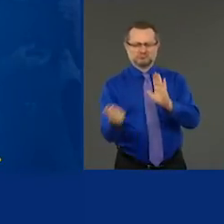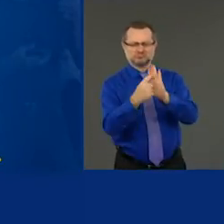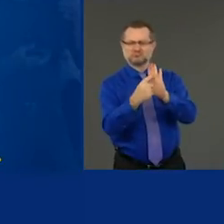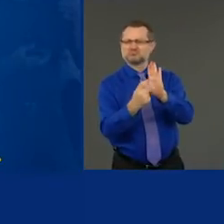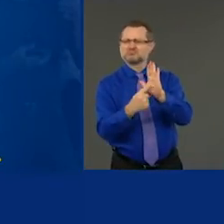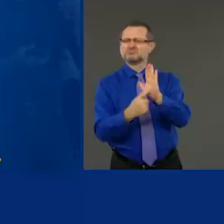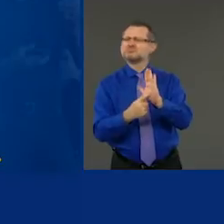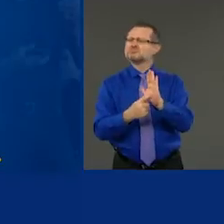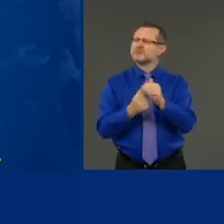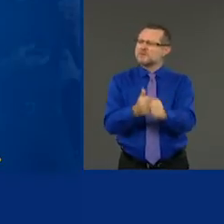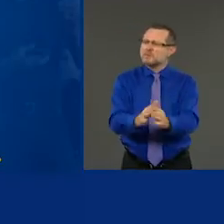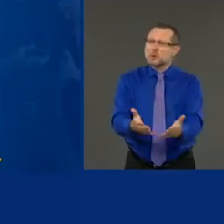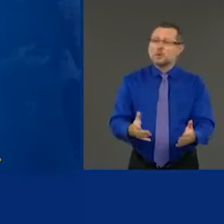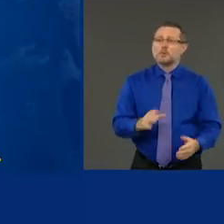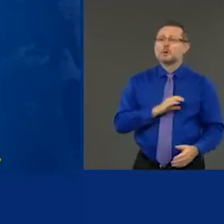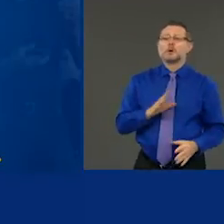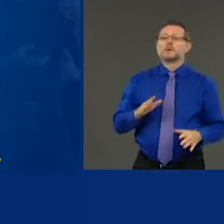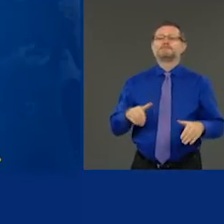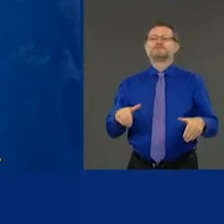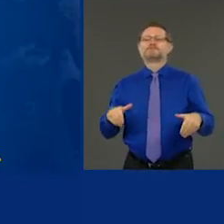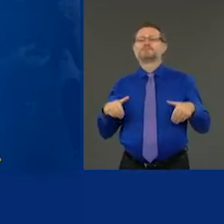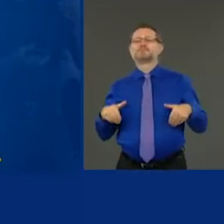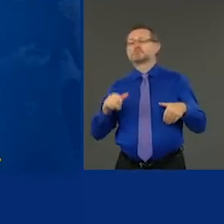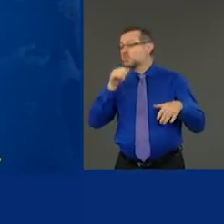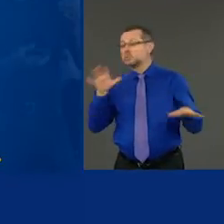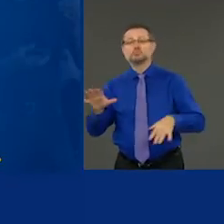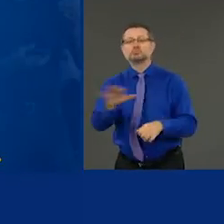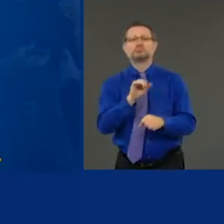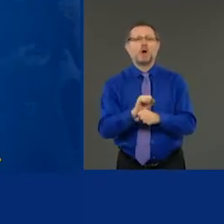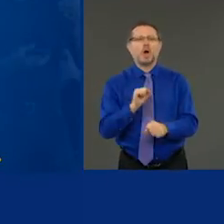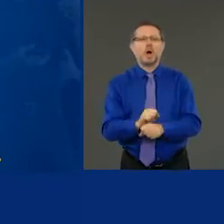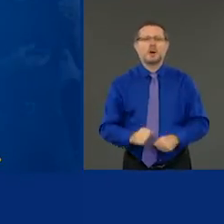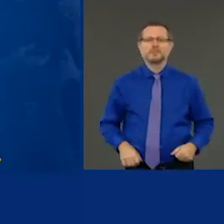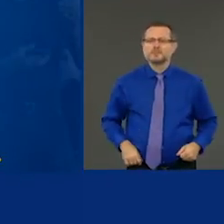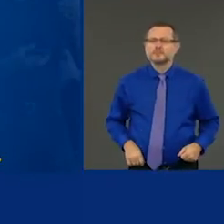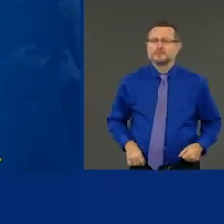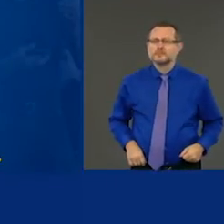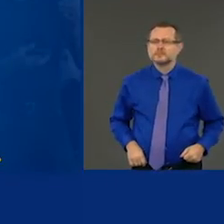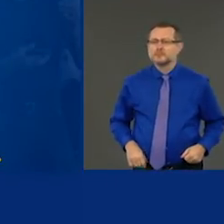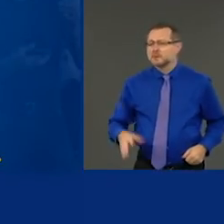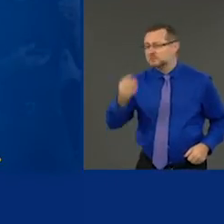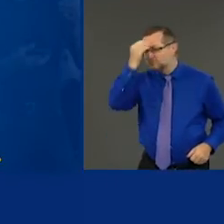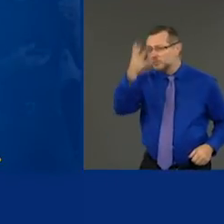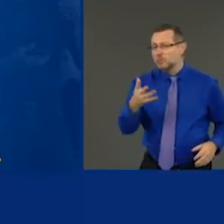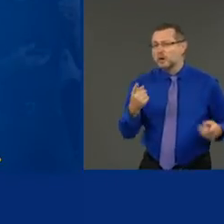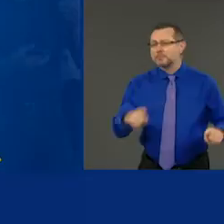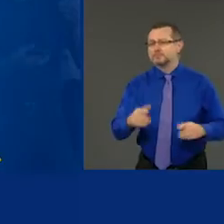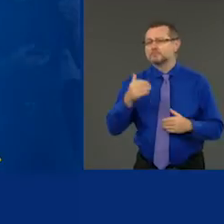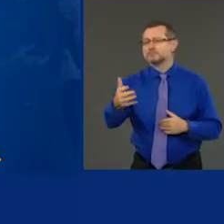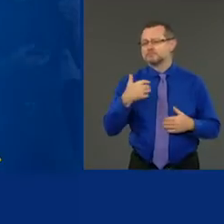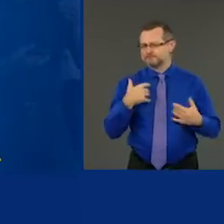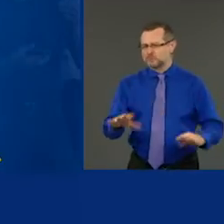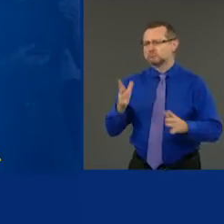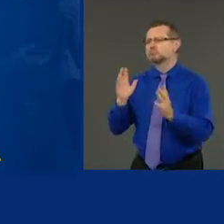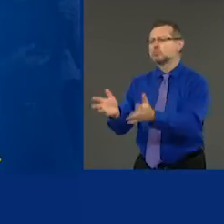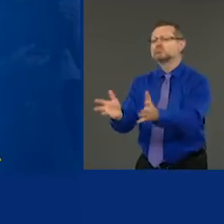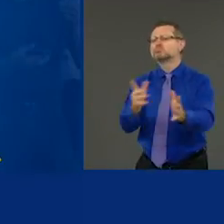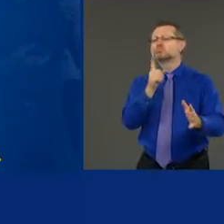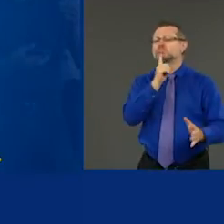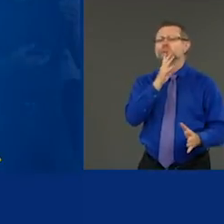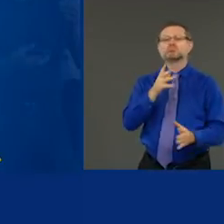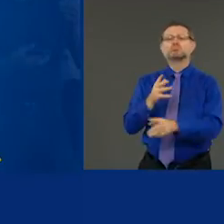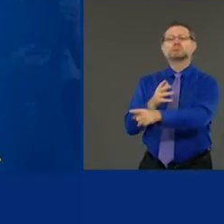And that is their job. And they have to do it. I will tell you what's going to happen. I spoke to a number of restaurant owners yesterday.